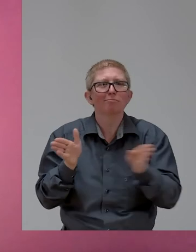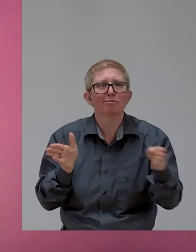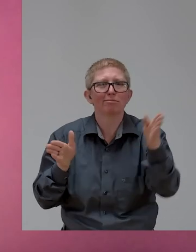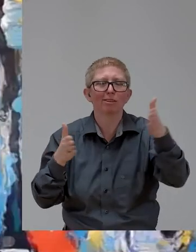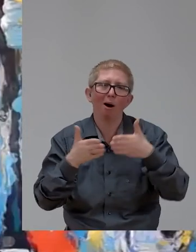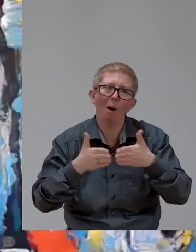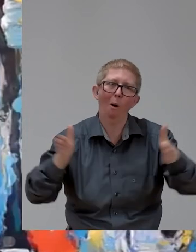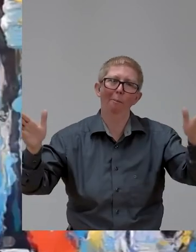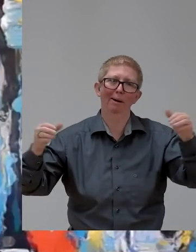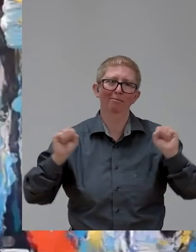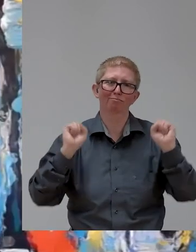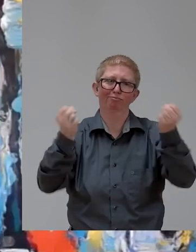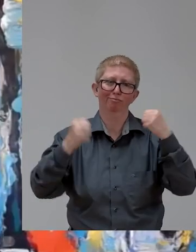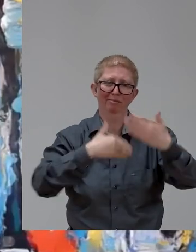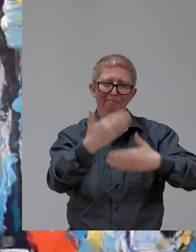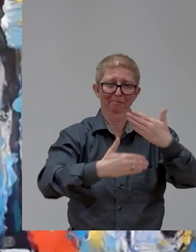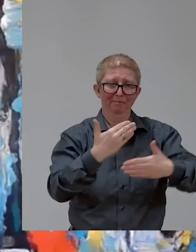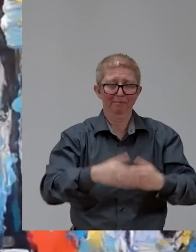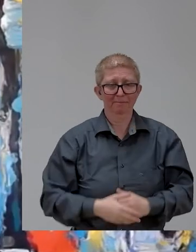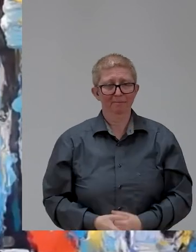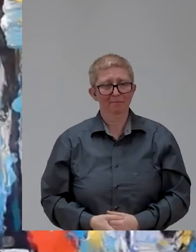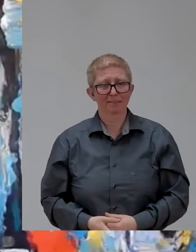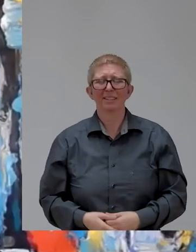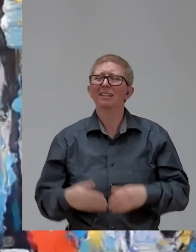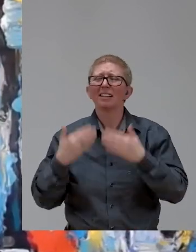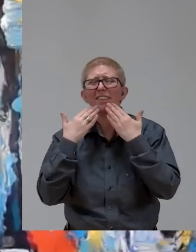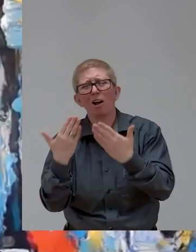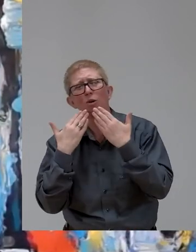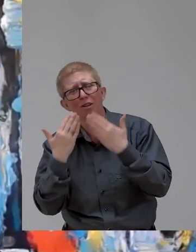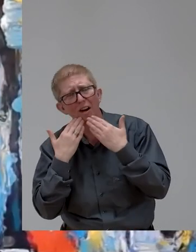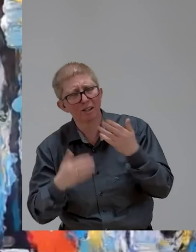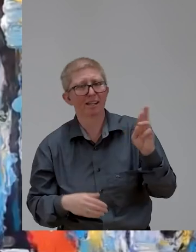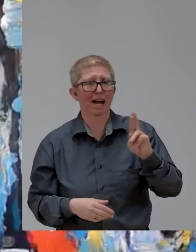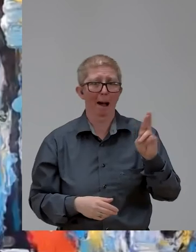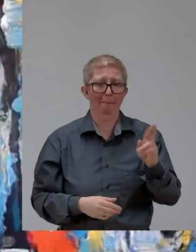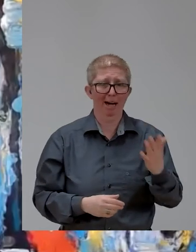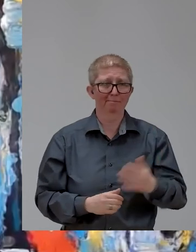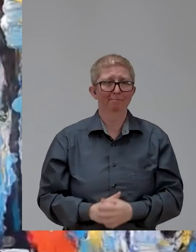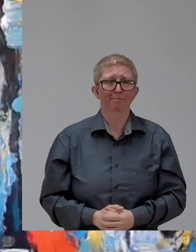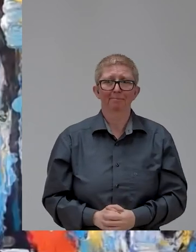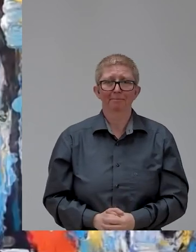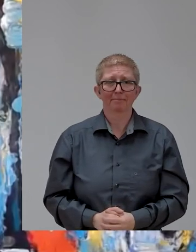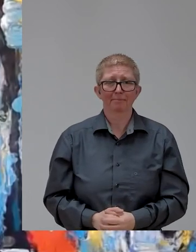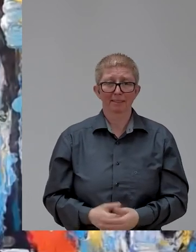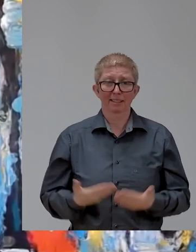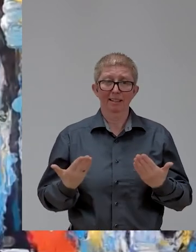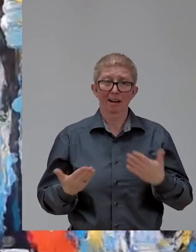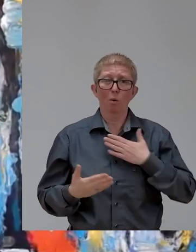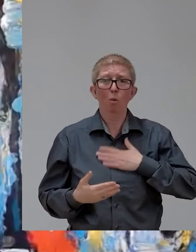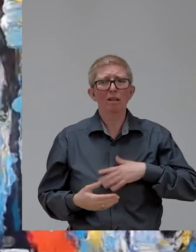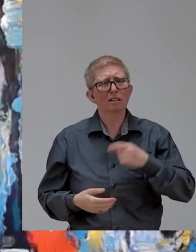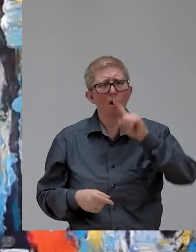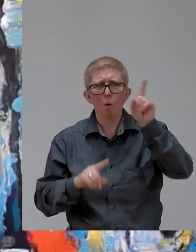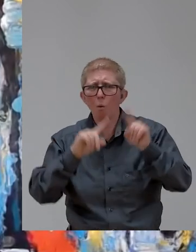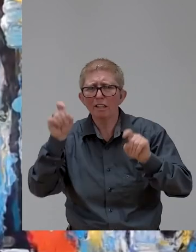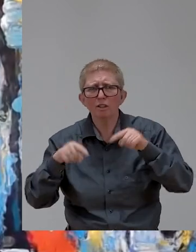Thank you very much, Rama, for that. And I would like to ask Martin. Martin,